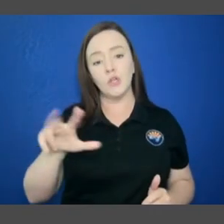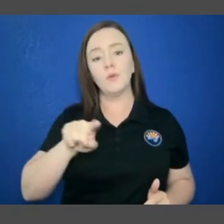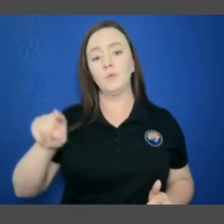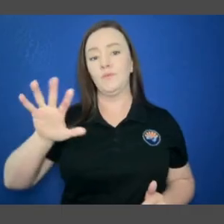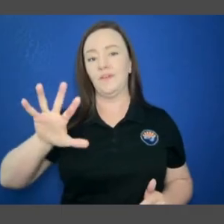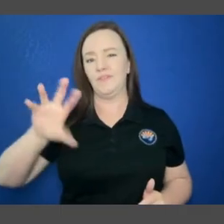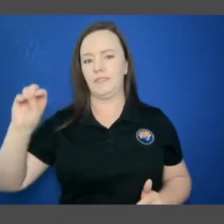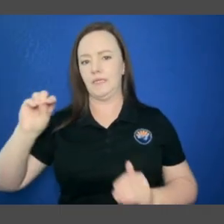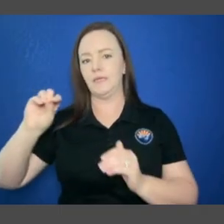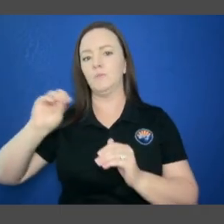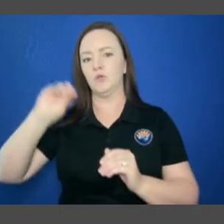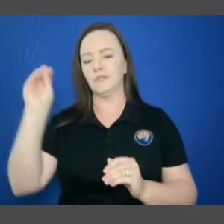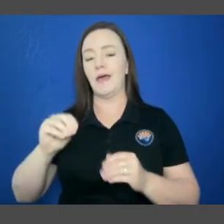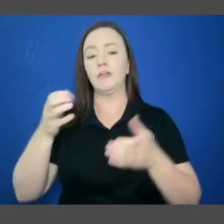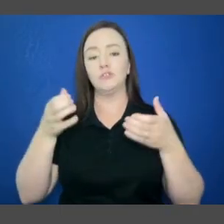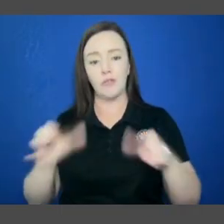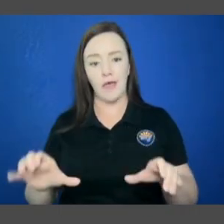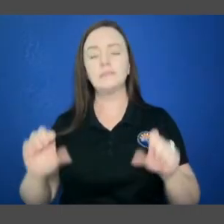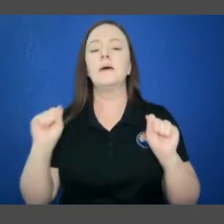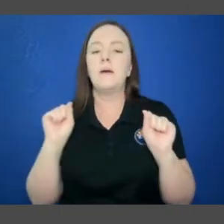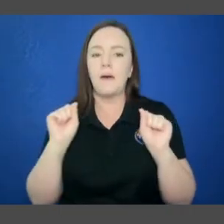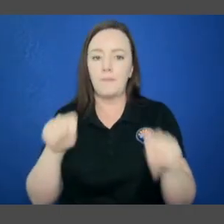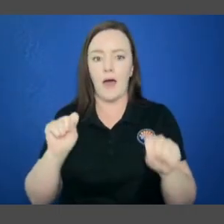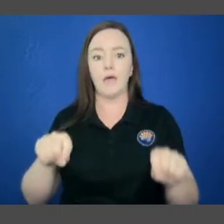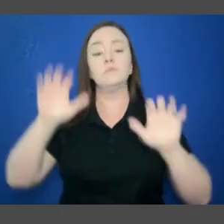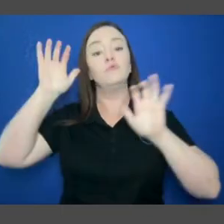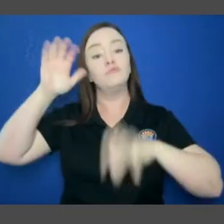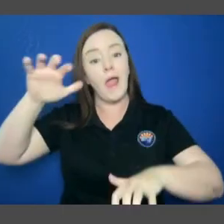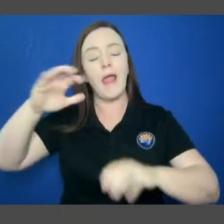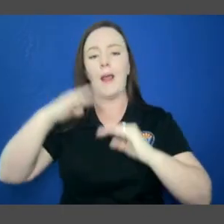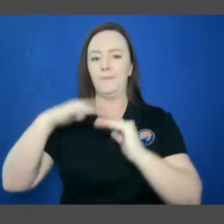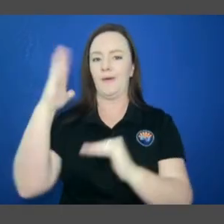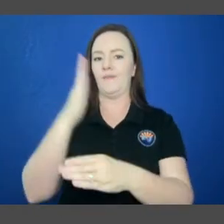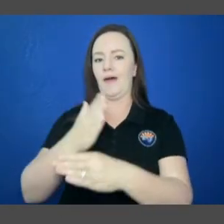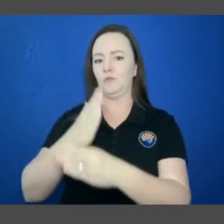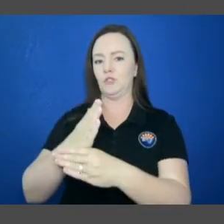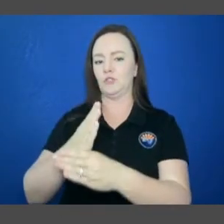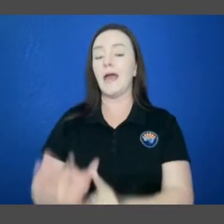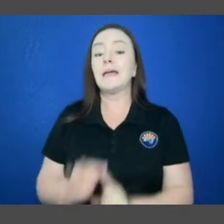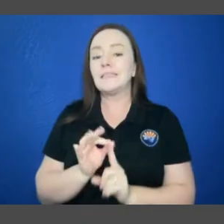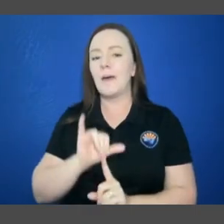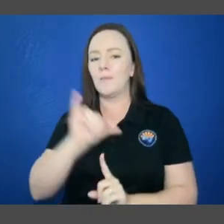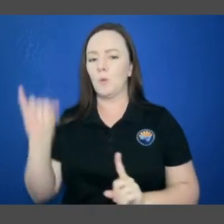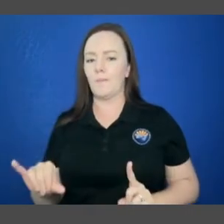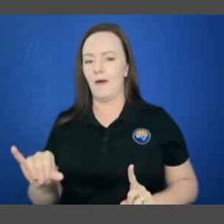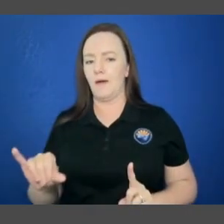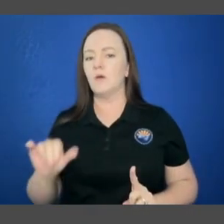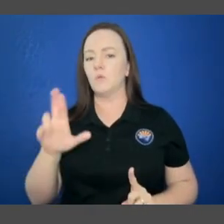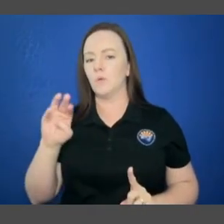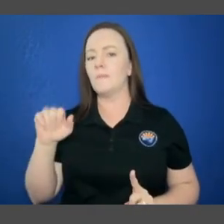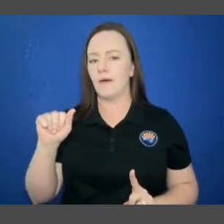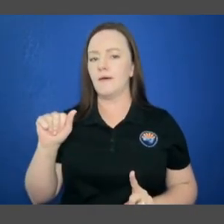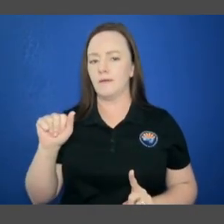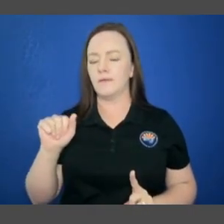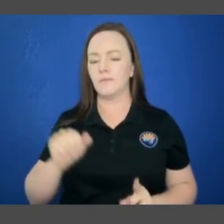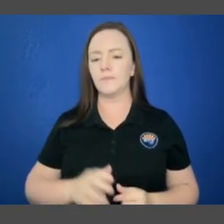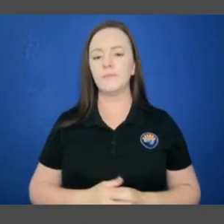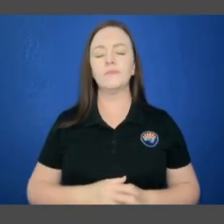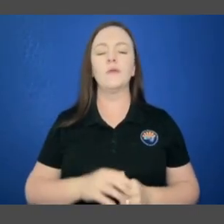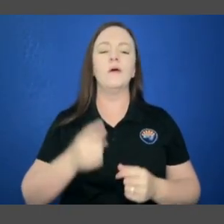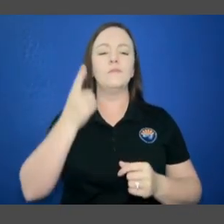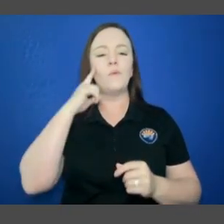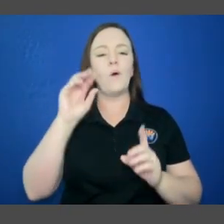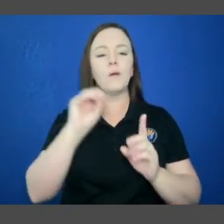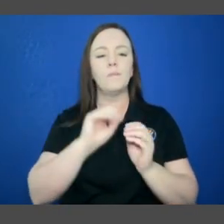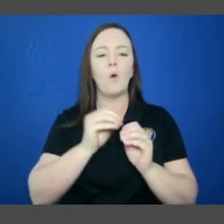of above normal precipitation across Arizona except for the Yuma area. For some extra